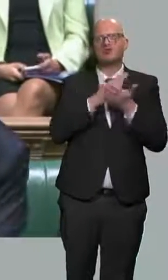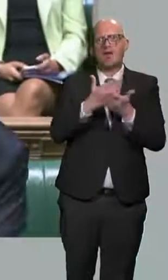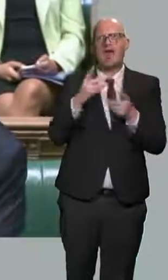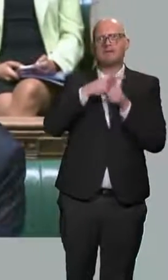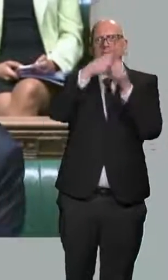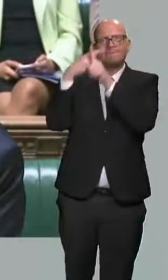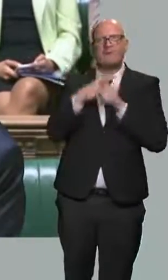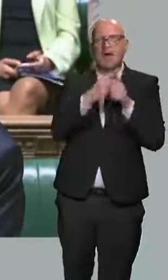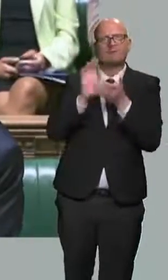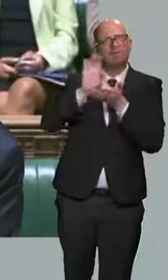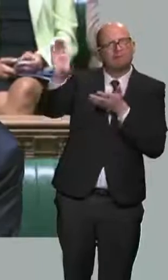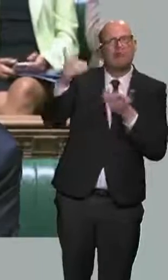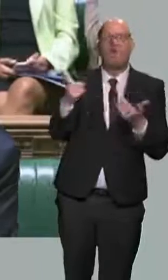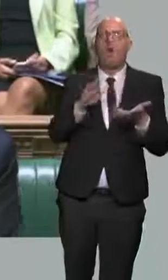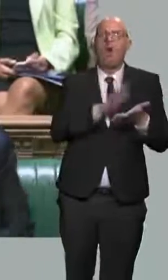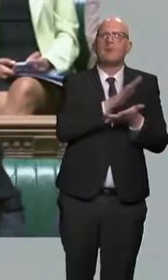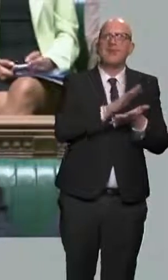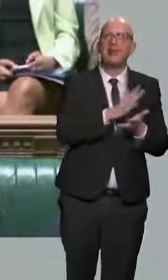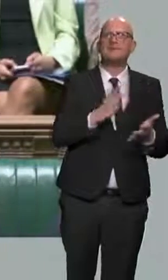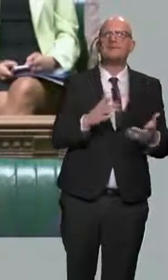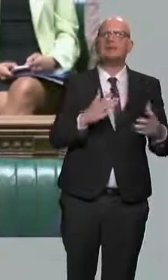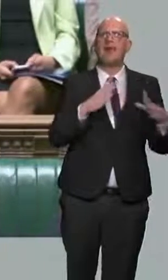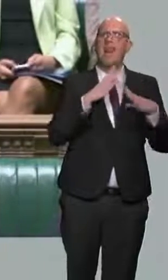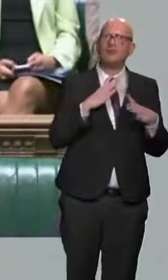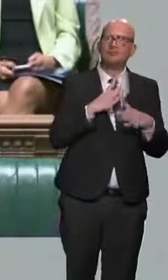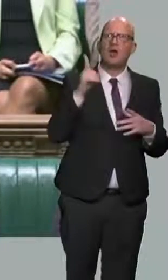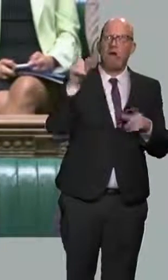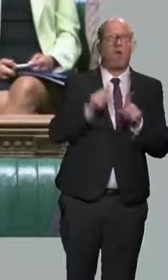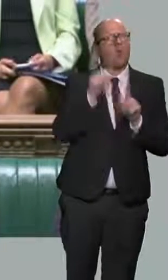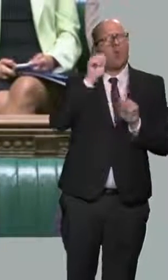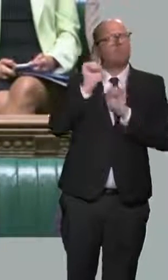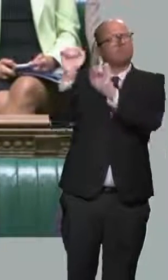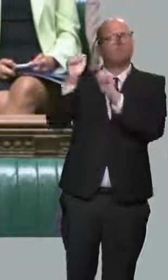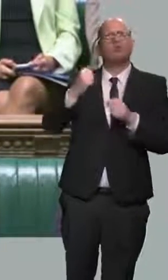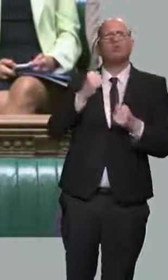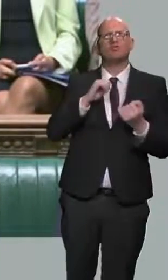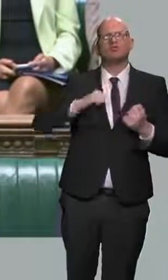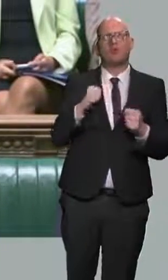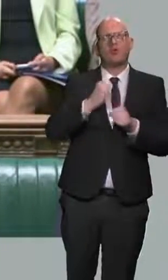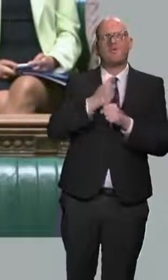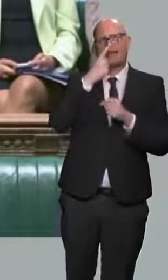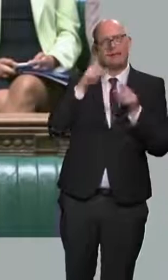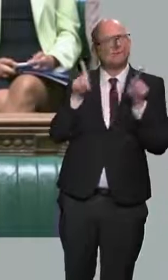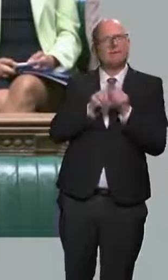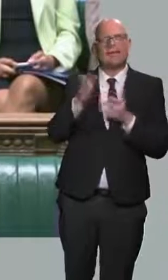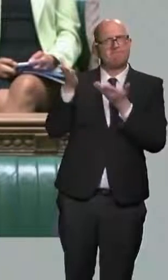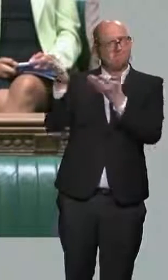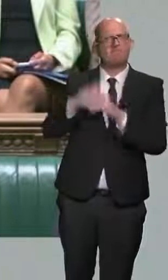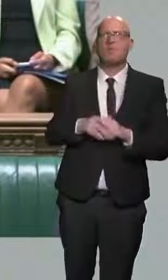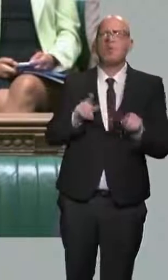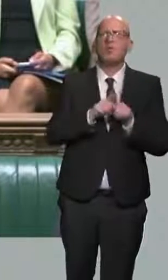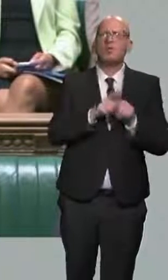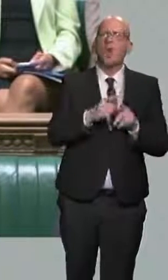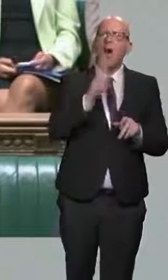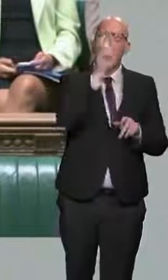retail, hospitality and leisure businesses in just a few weeks. I know the Scottish Government will have the resources to do the same thing. Lastly, on prepayment